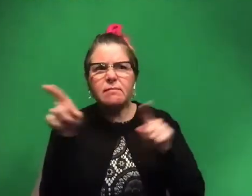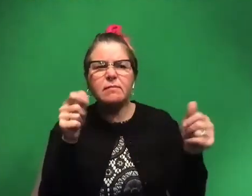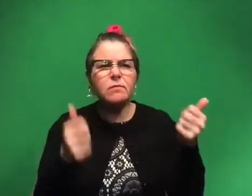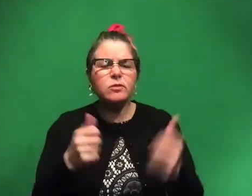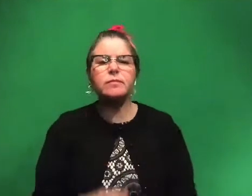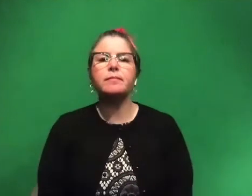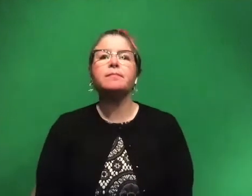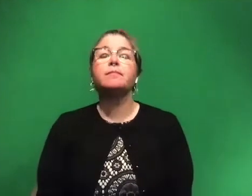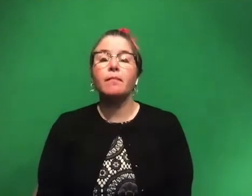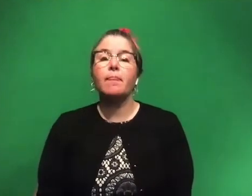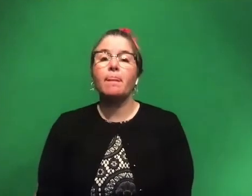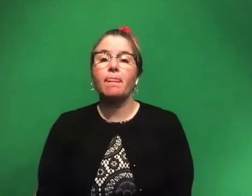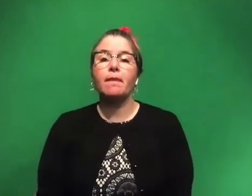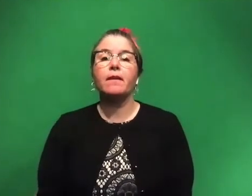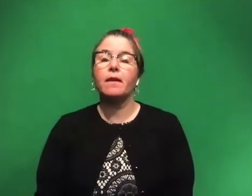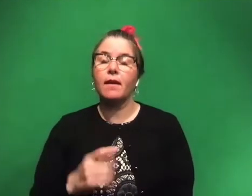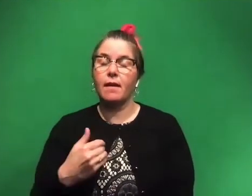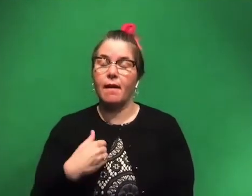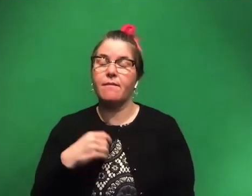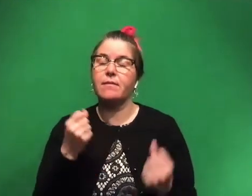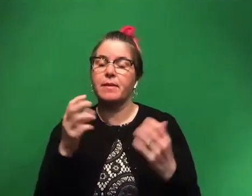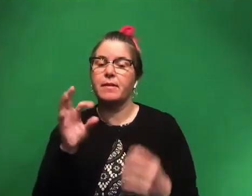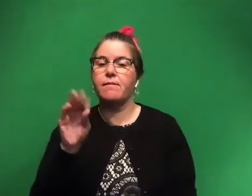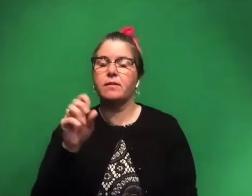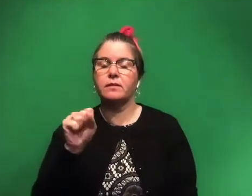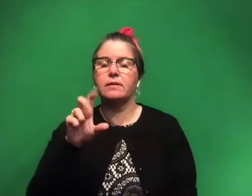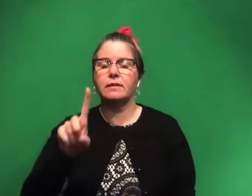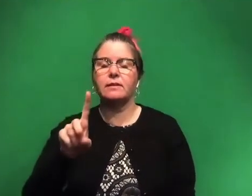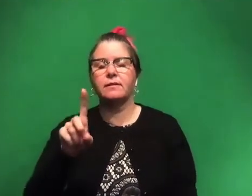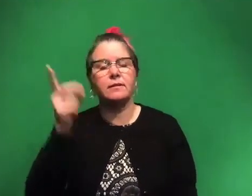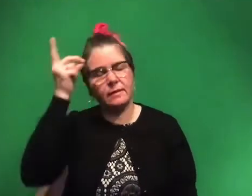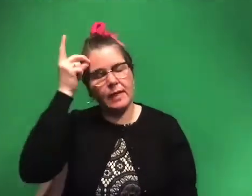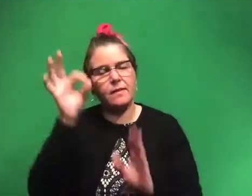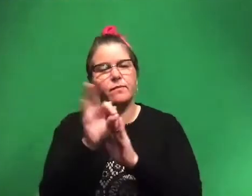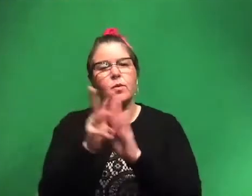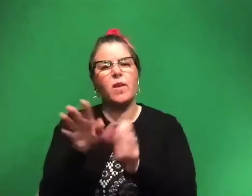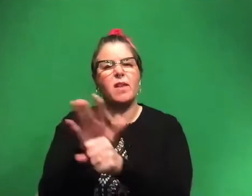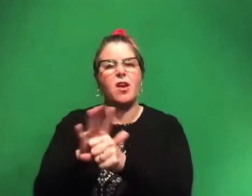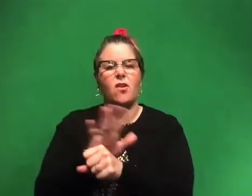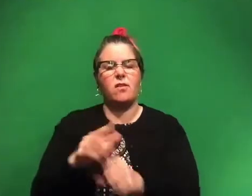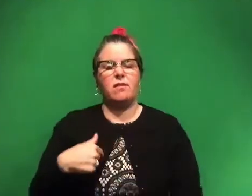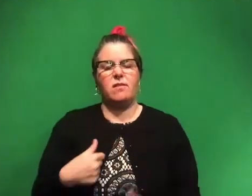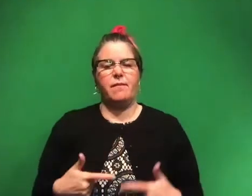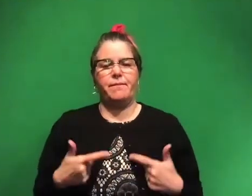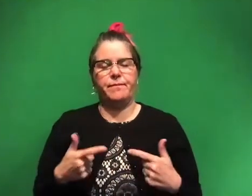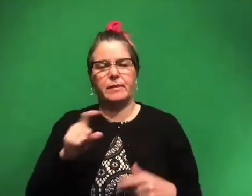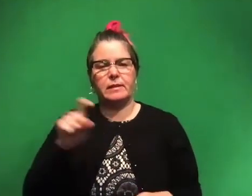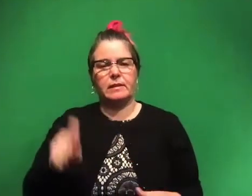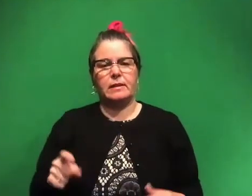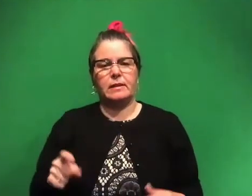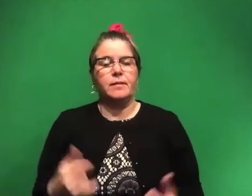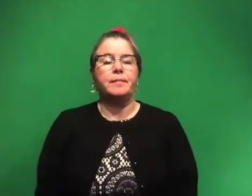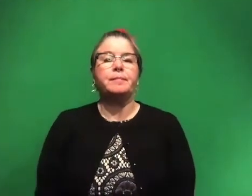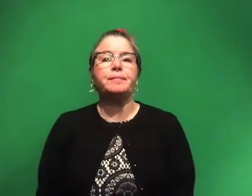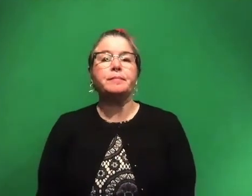Sure. So we actually have a lot of fossils in the DFW area, the Dallas Fort Worth area where I, where I am currently. And